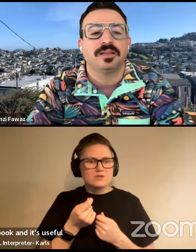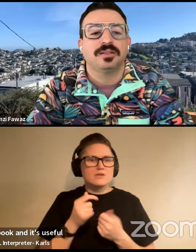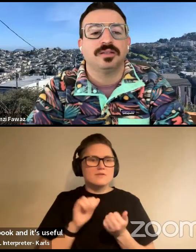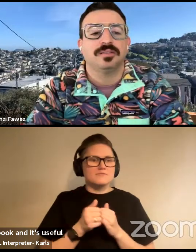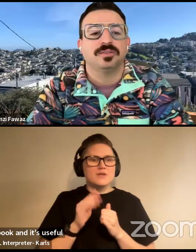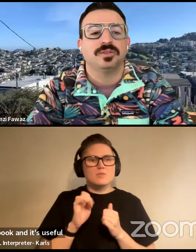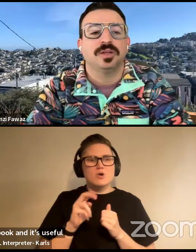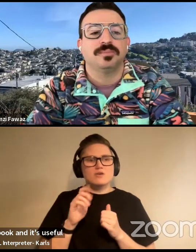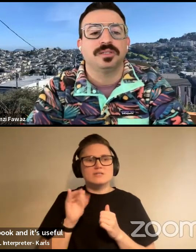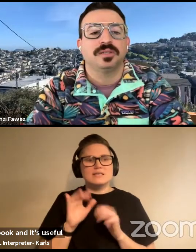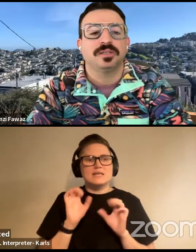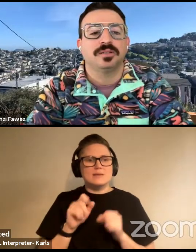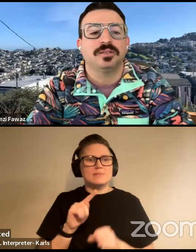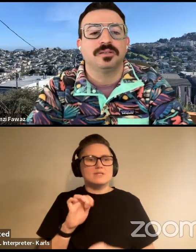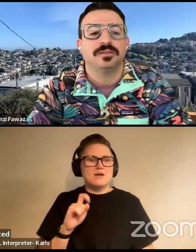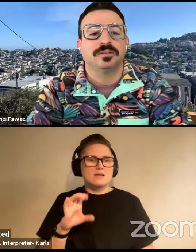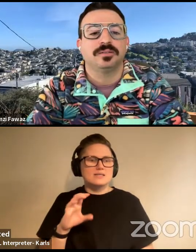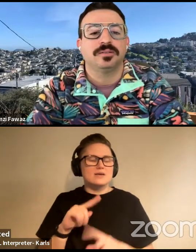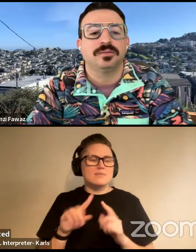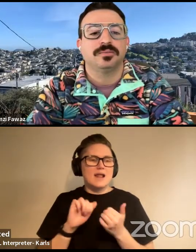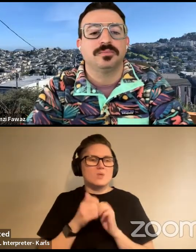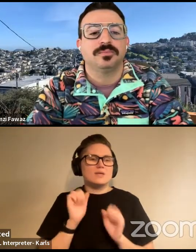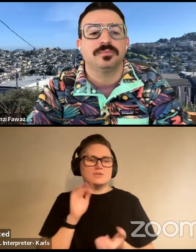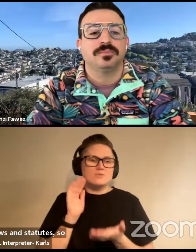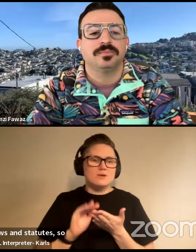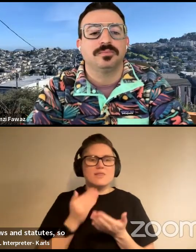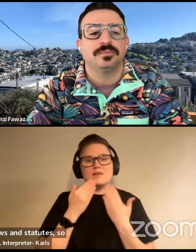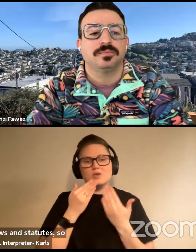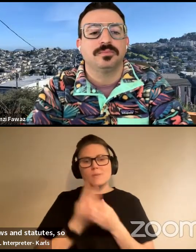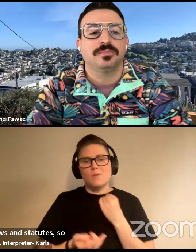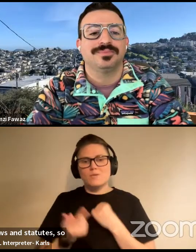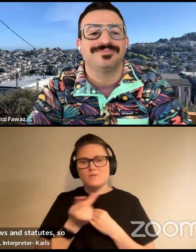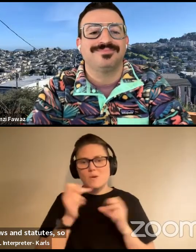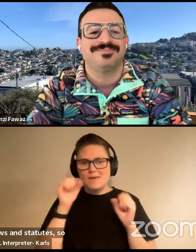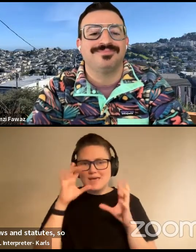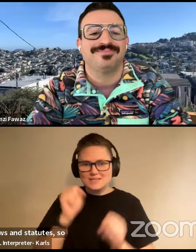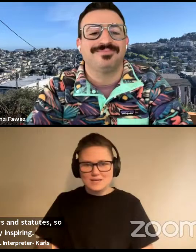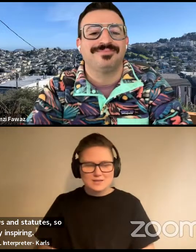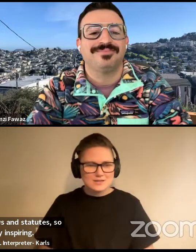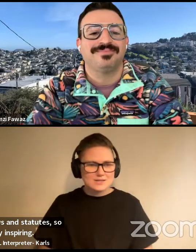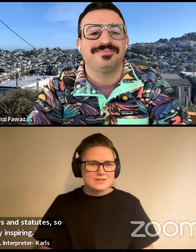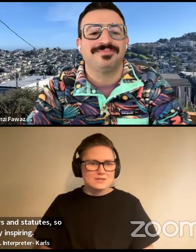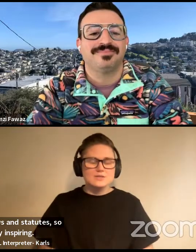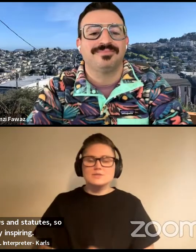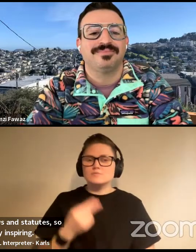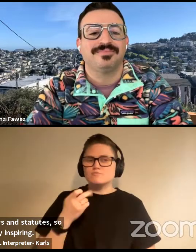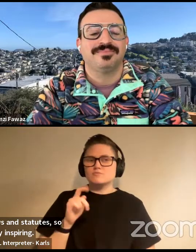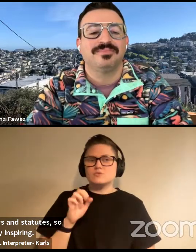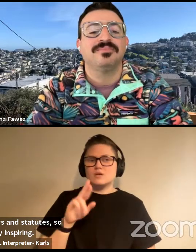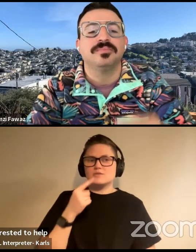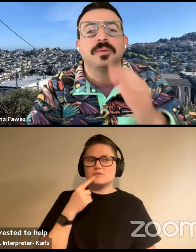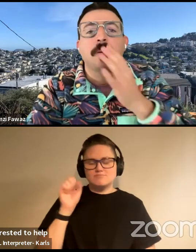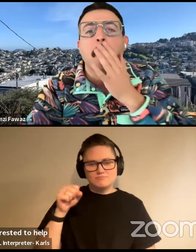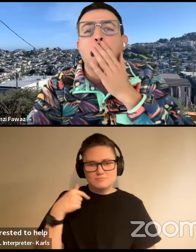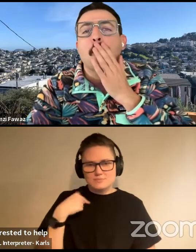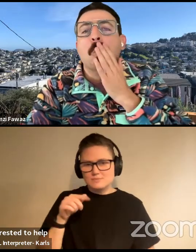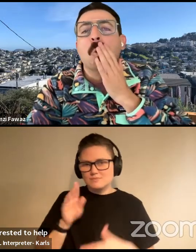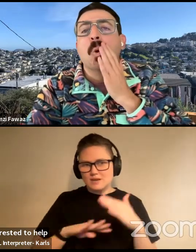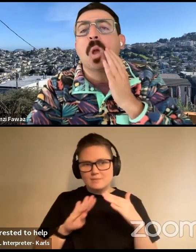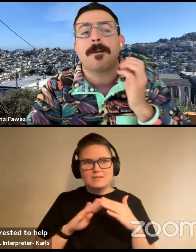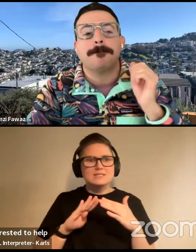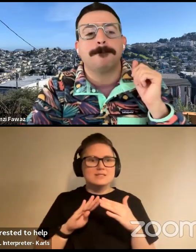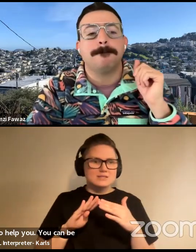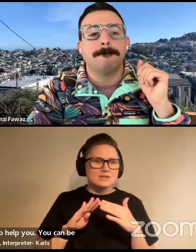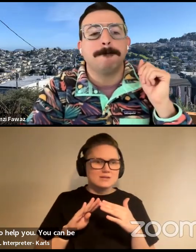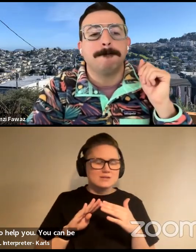be toxic, but how we can subvert it. Thanks to both. Amazing. Thank you. Um, Heather says, yes, I basically agree, but